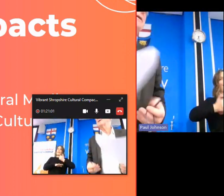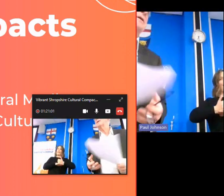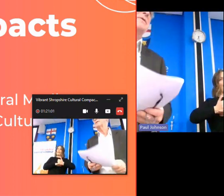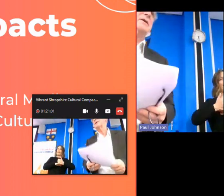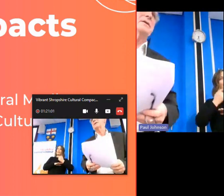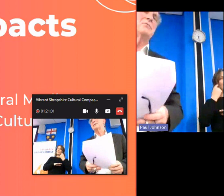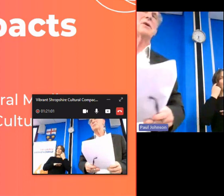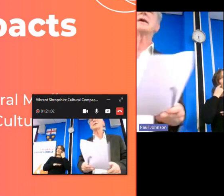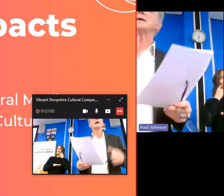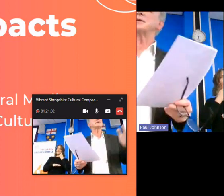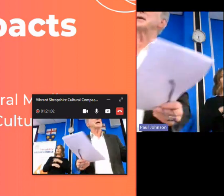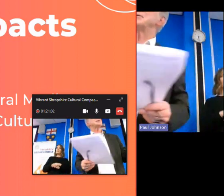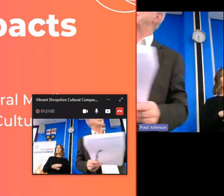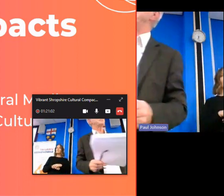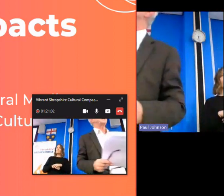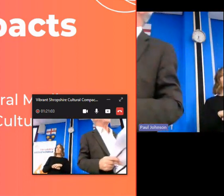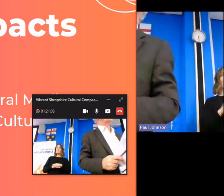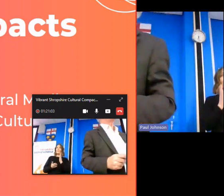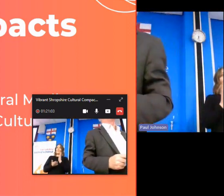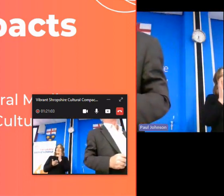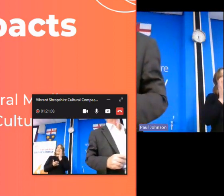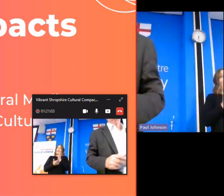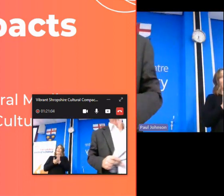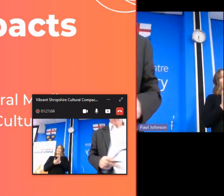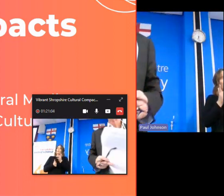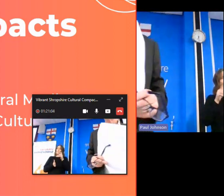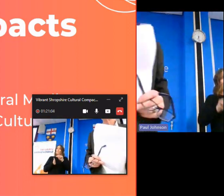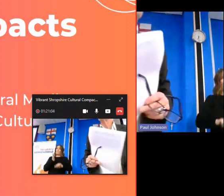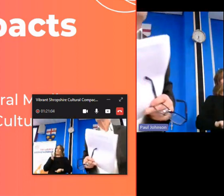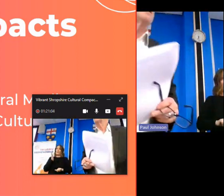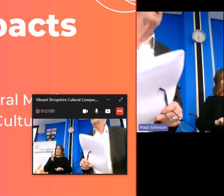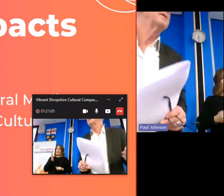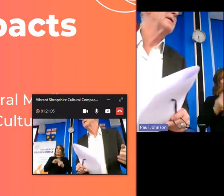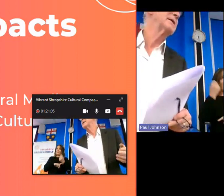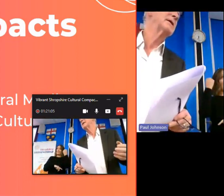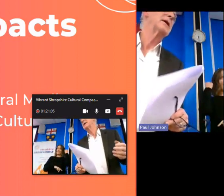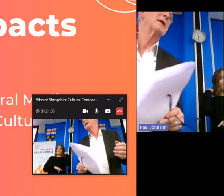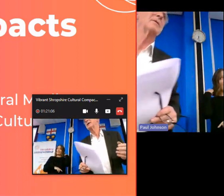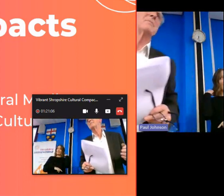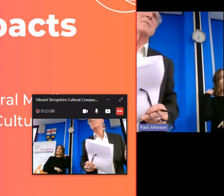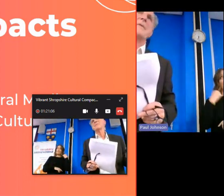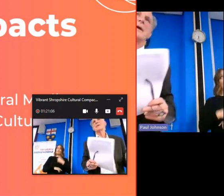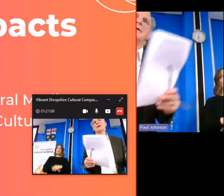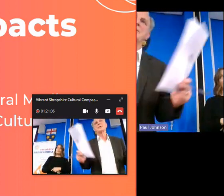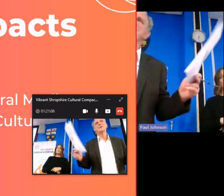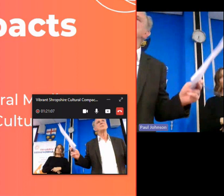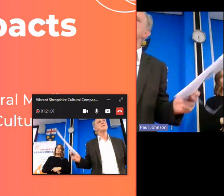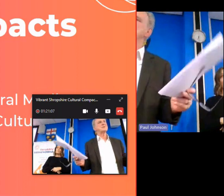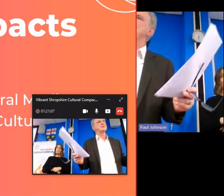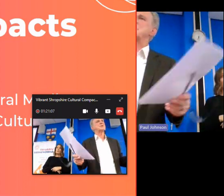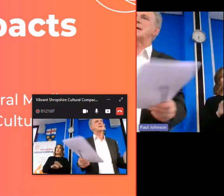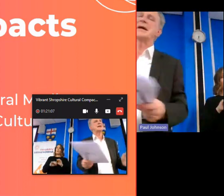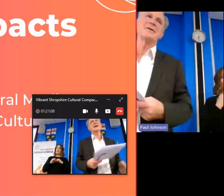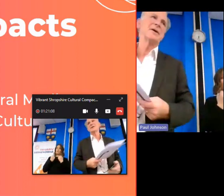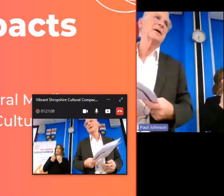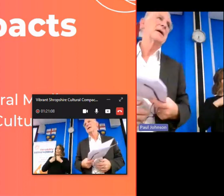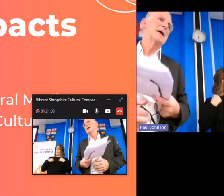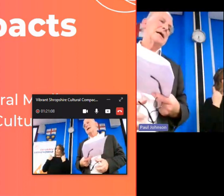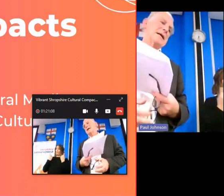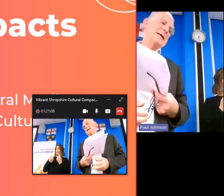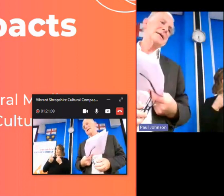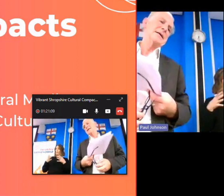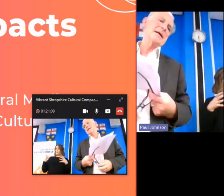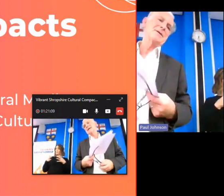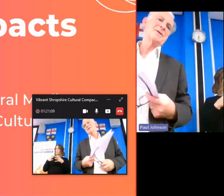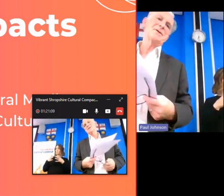think the the well the actual beginning was uh um when uh um a group of us got together